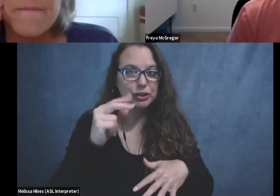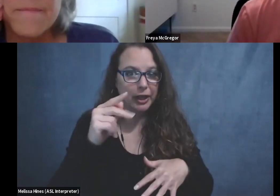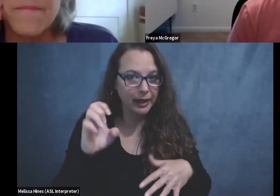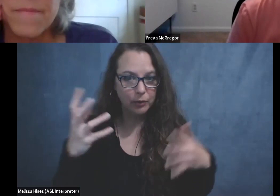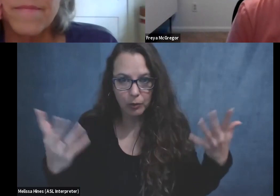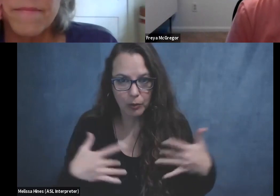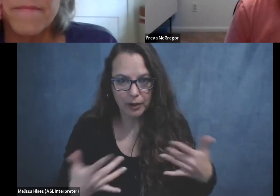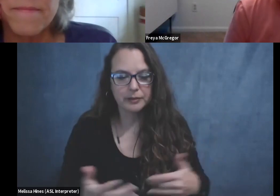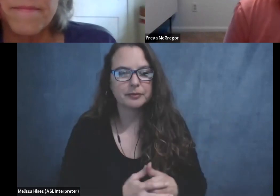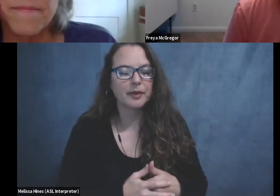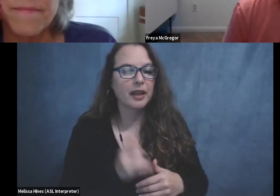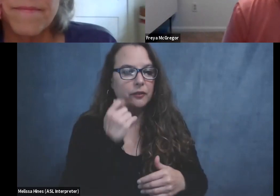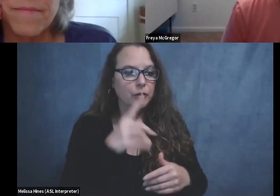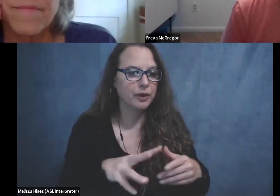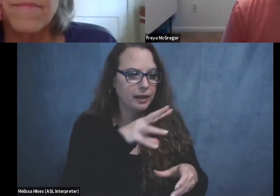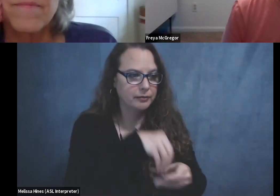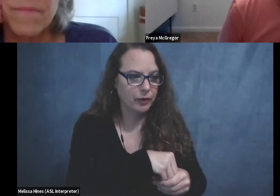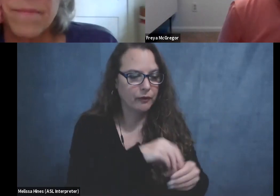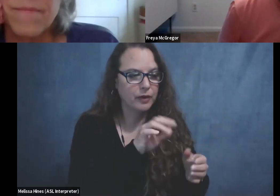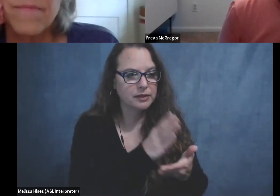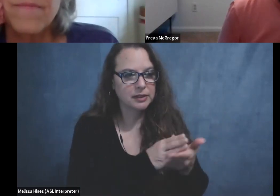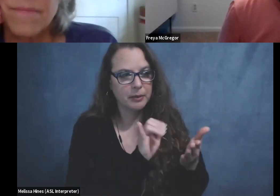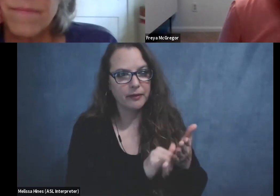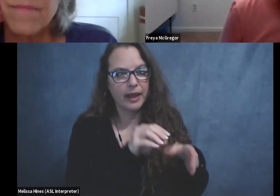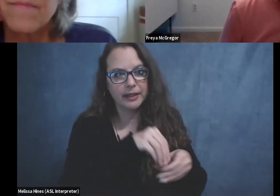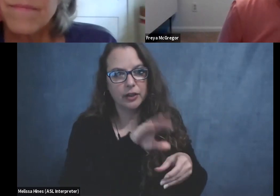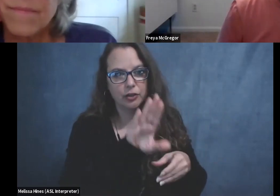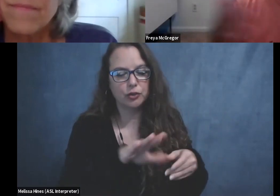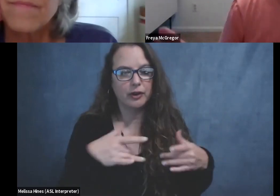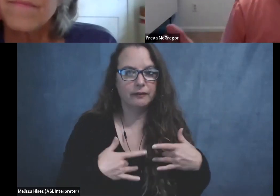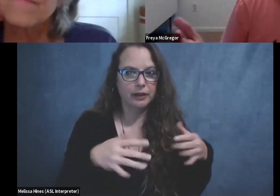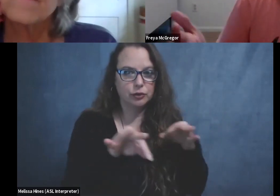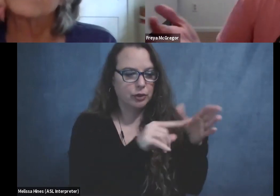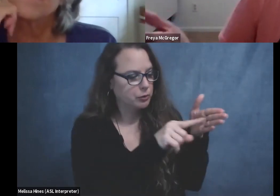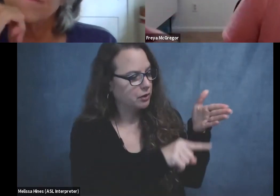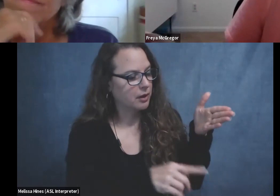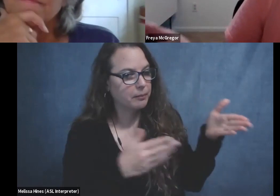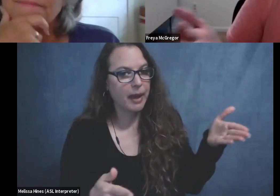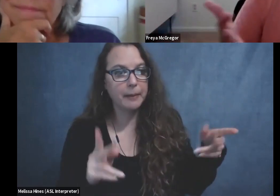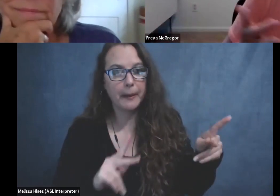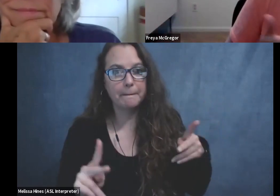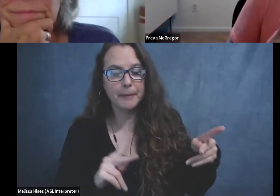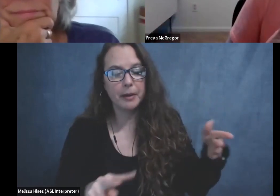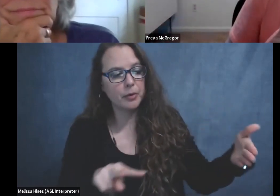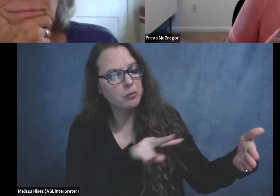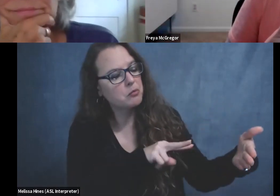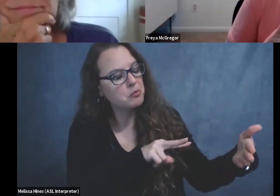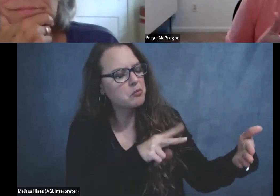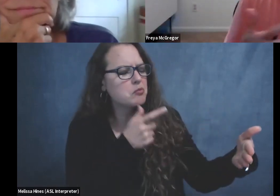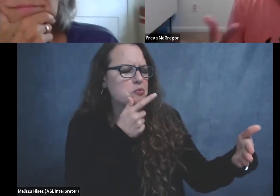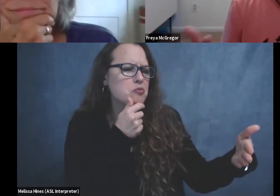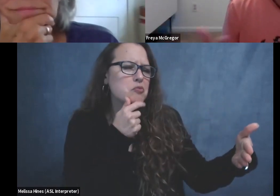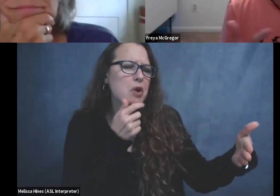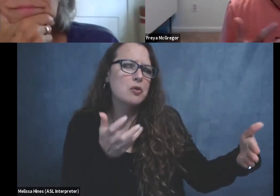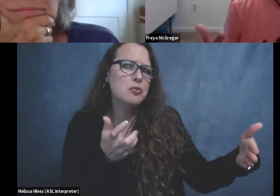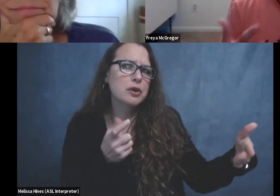information in your outing event description, um, that might be the signal to the people who might've been wanting to come out with you,